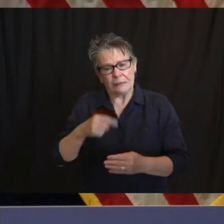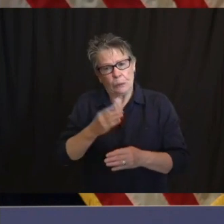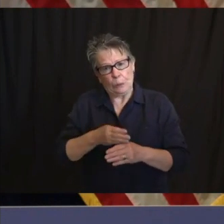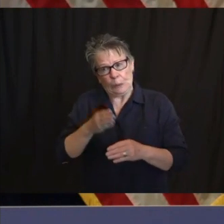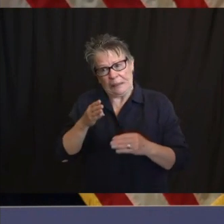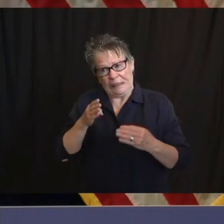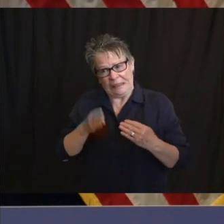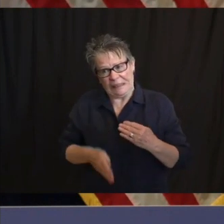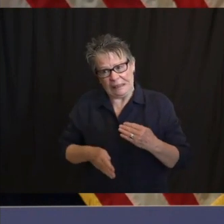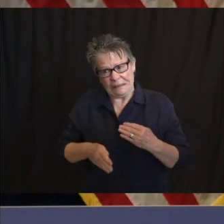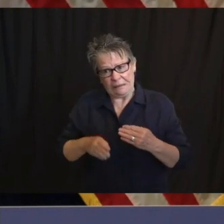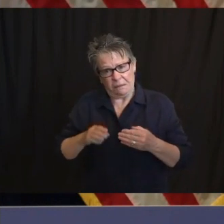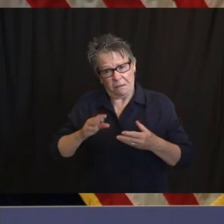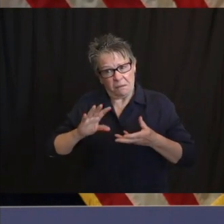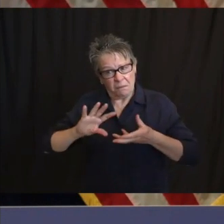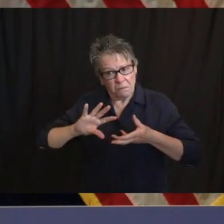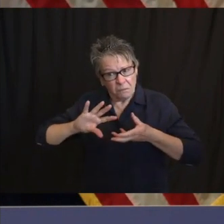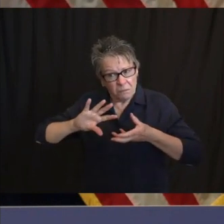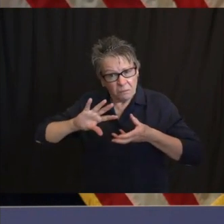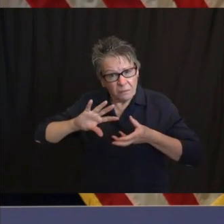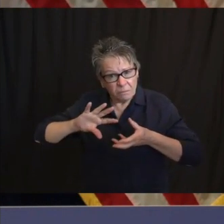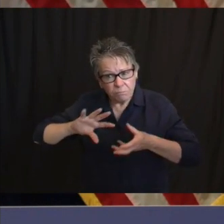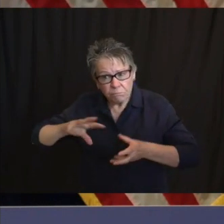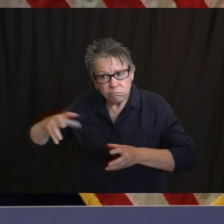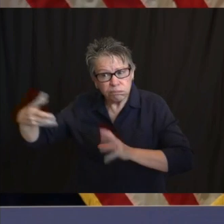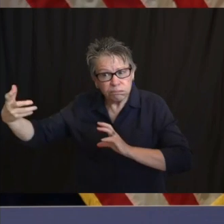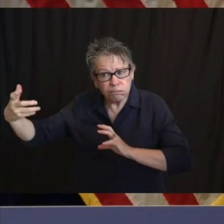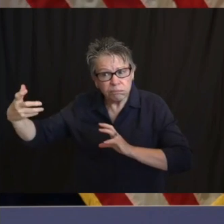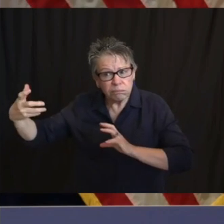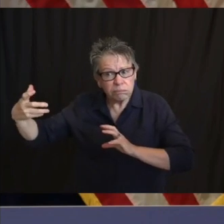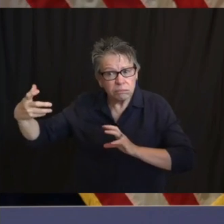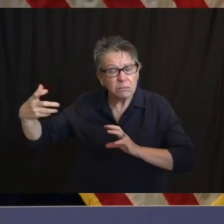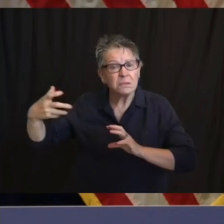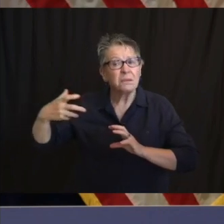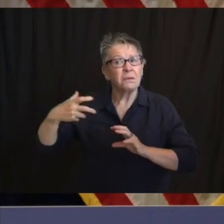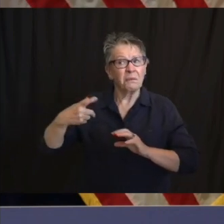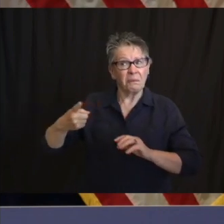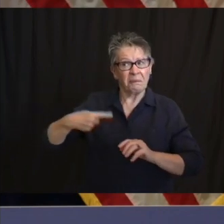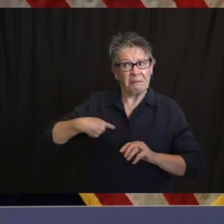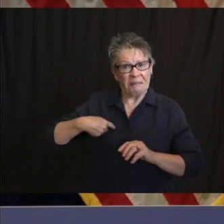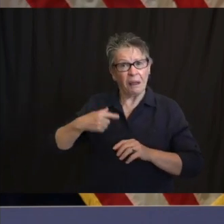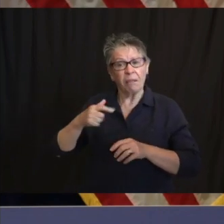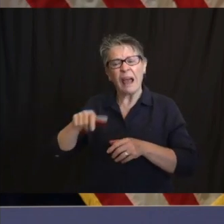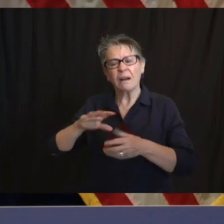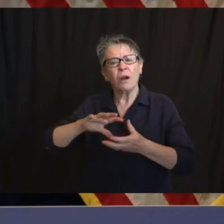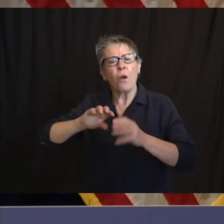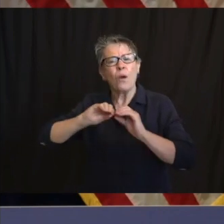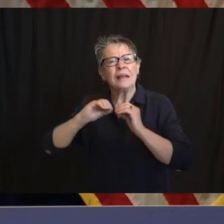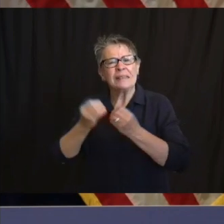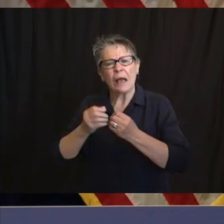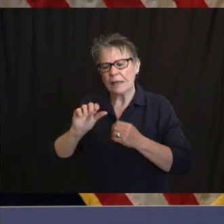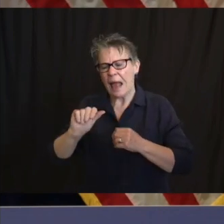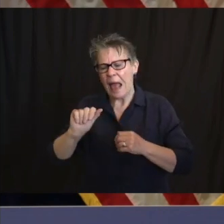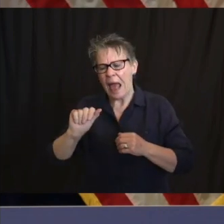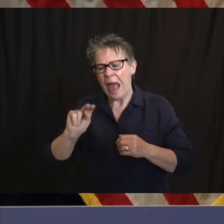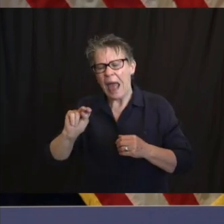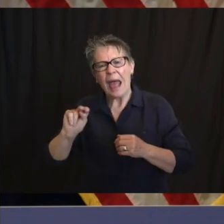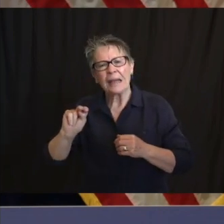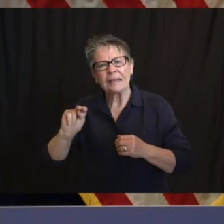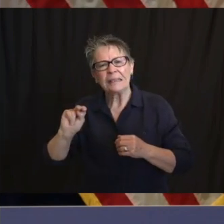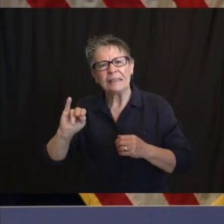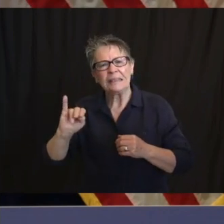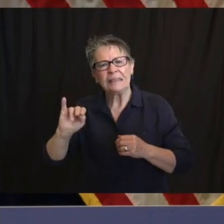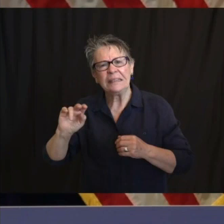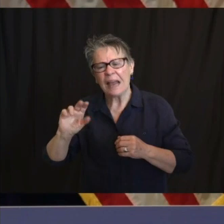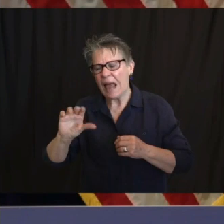or far-right groups? Did the people who were arrested tend to live in the communities where the violence took place and